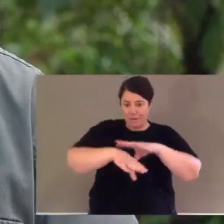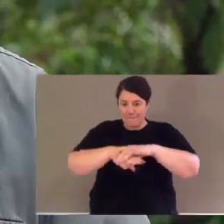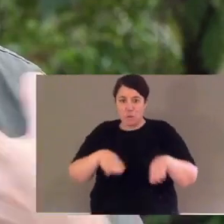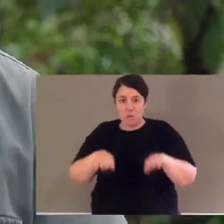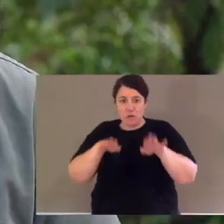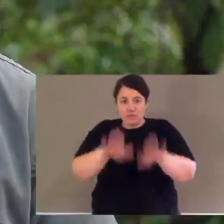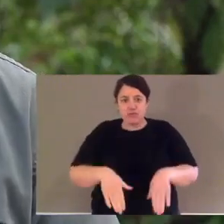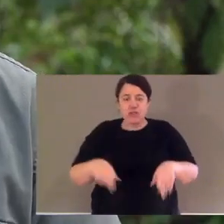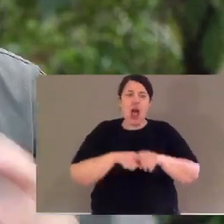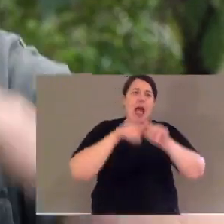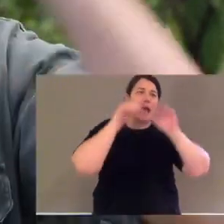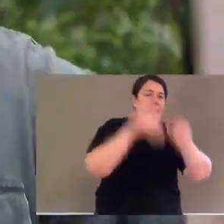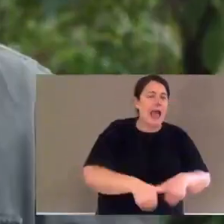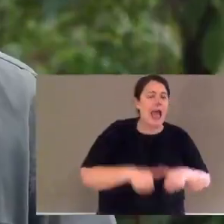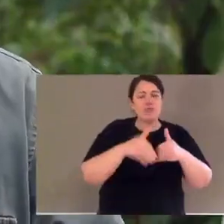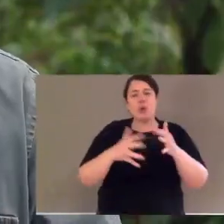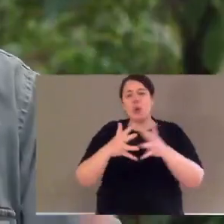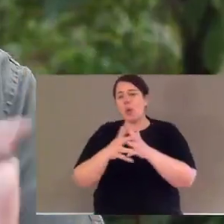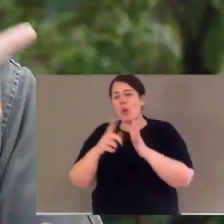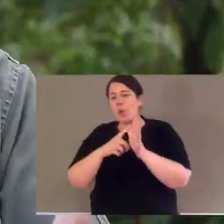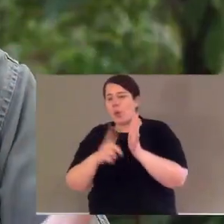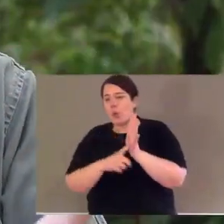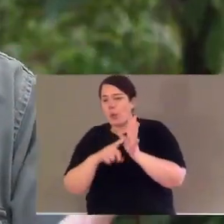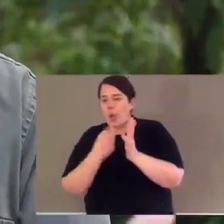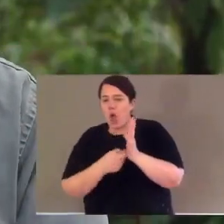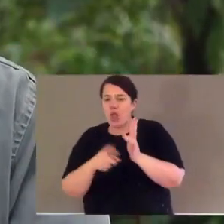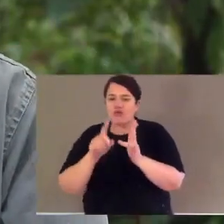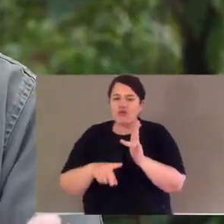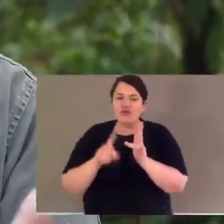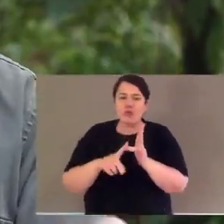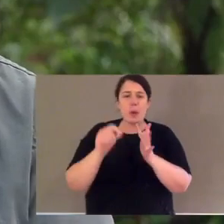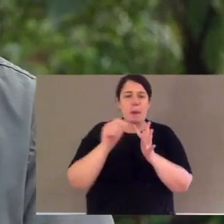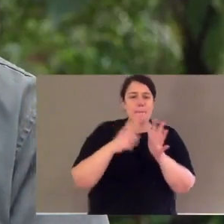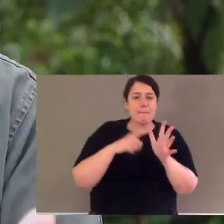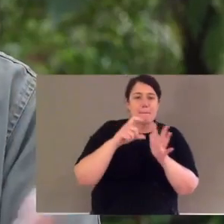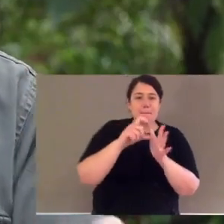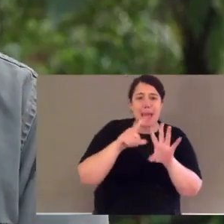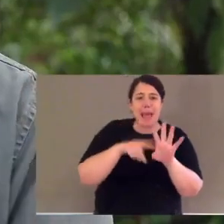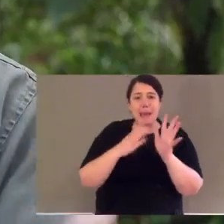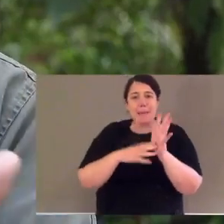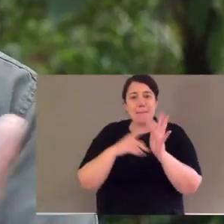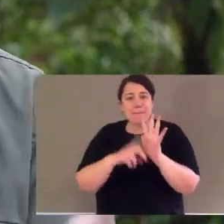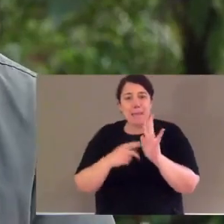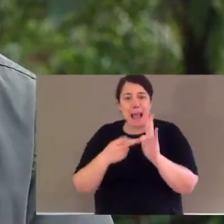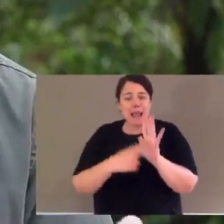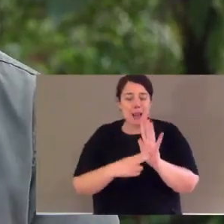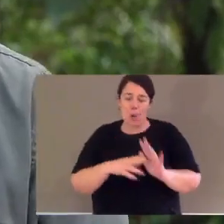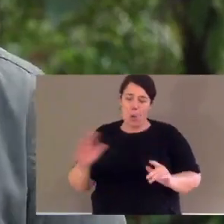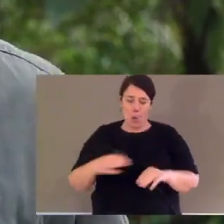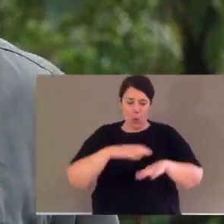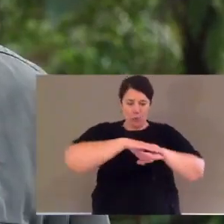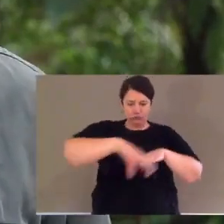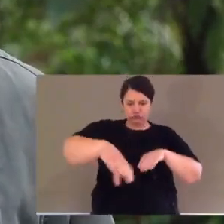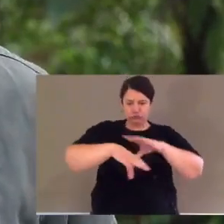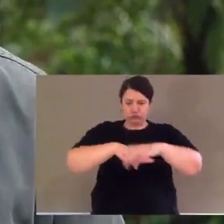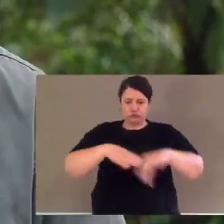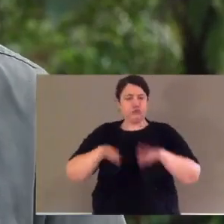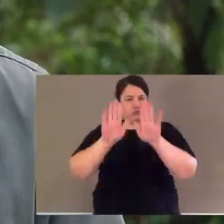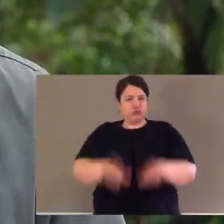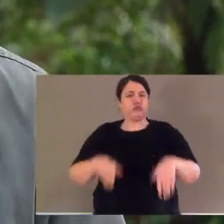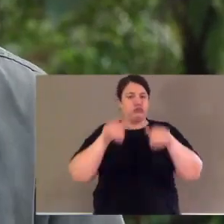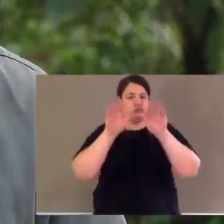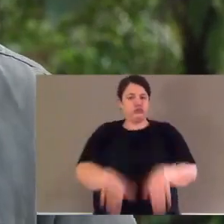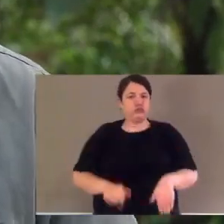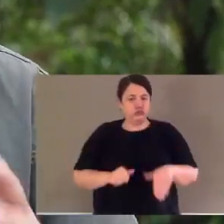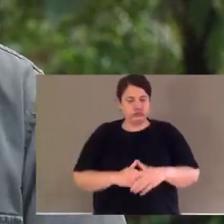means large-footed. It's the whole family, kangaroos, wallaroos, wallabies, potteroos, paddy melons, they all have large